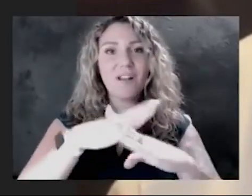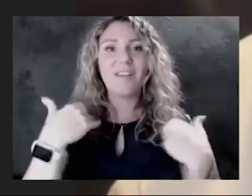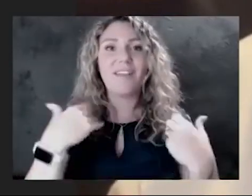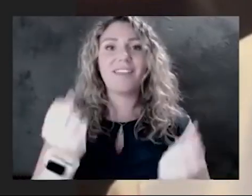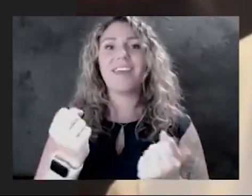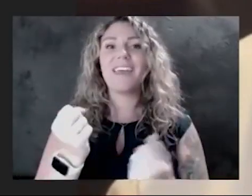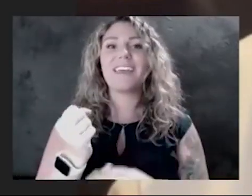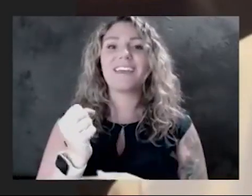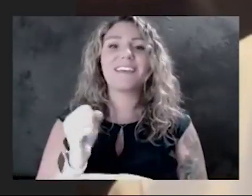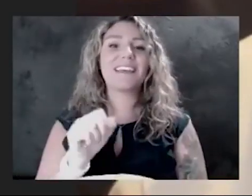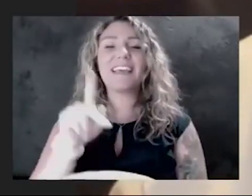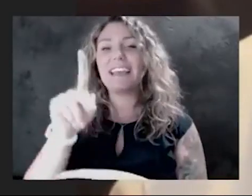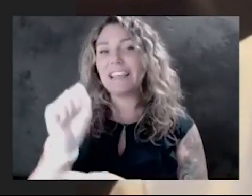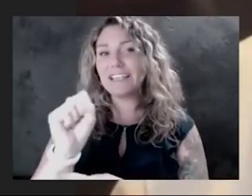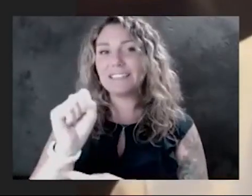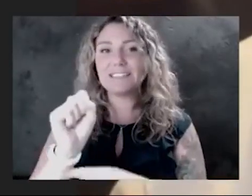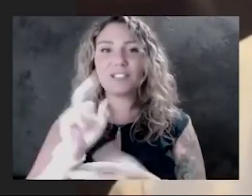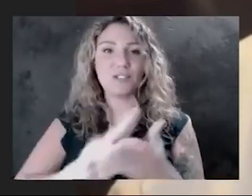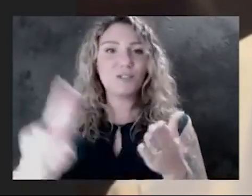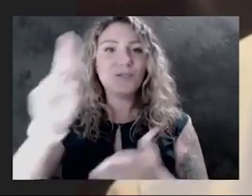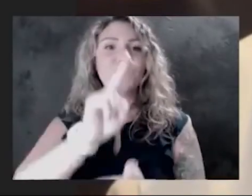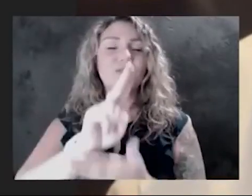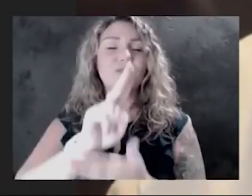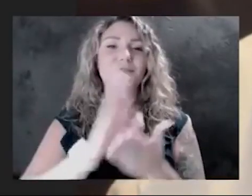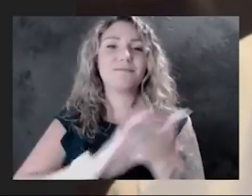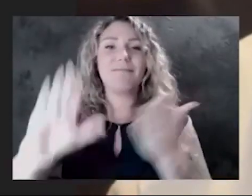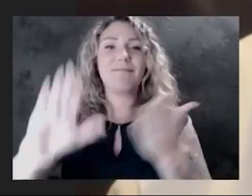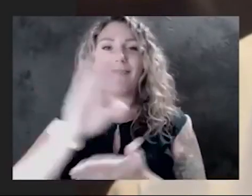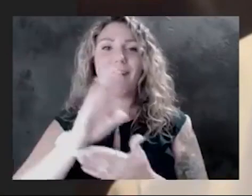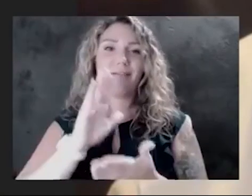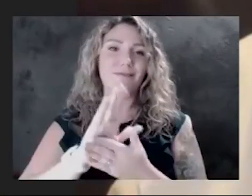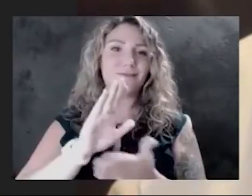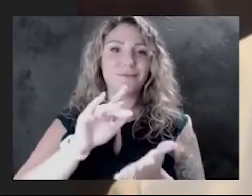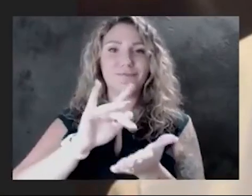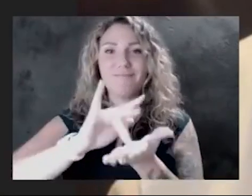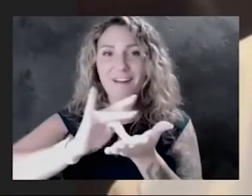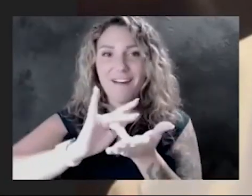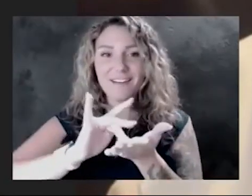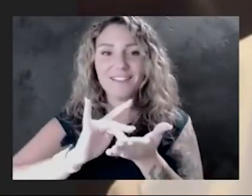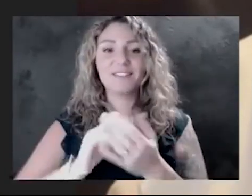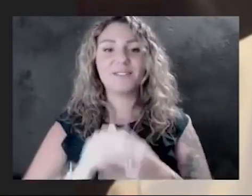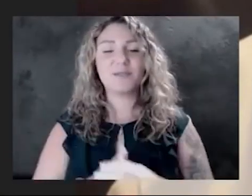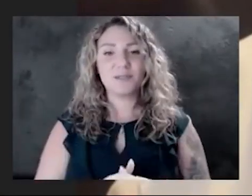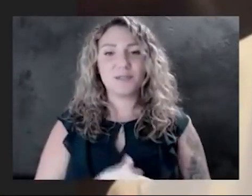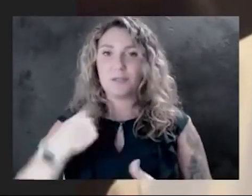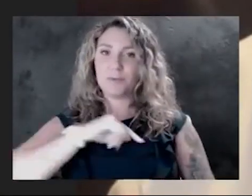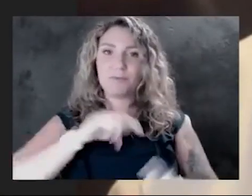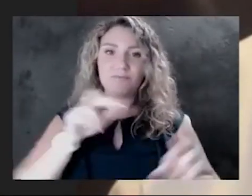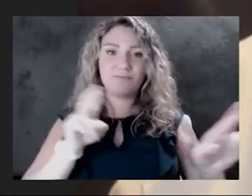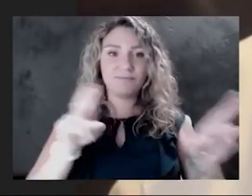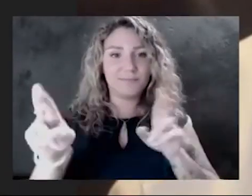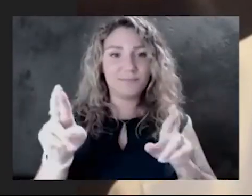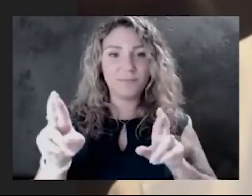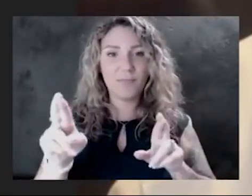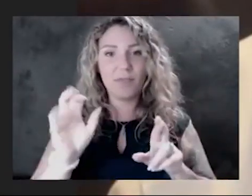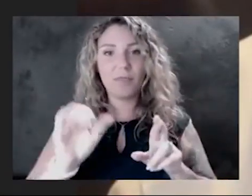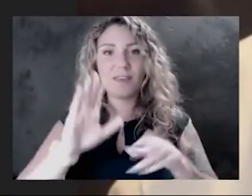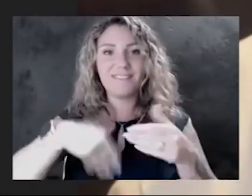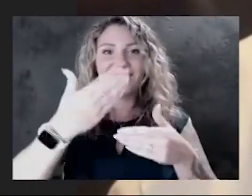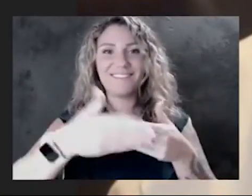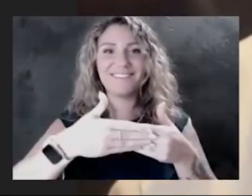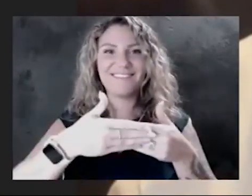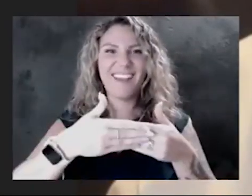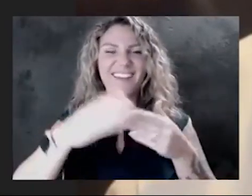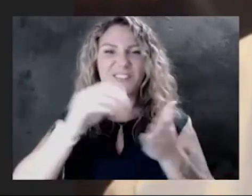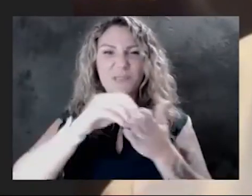College of Osteopathic Medicine, and we're gearing up for kind of that next generation. But